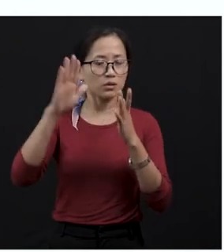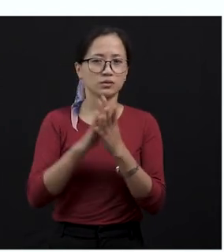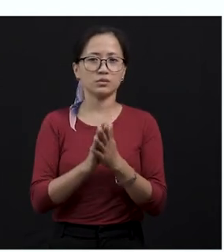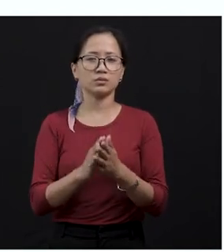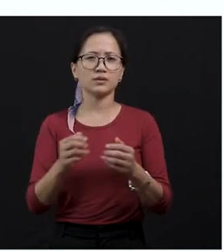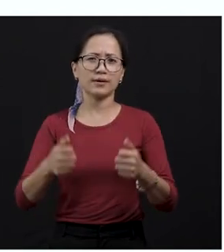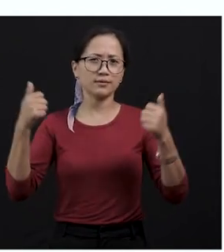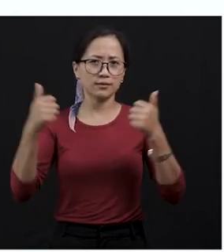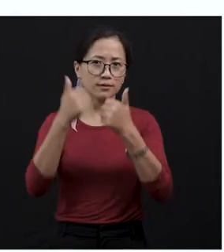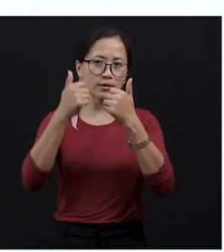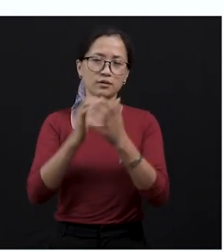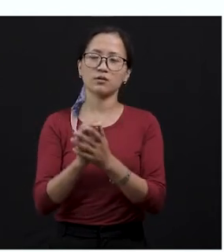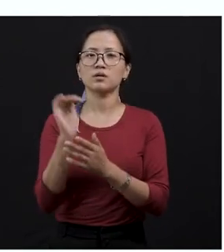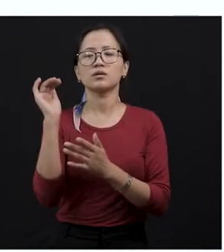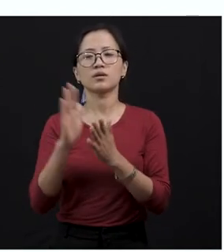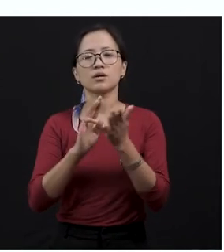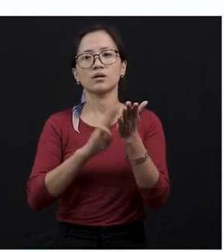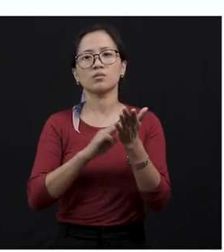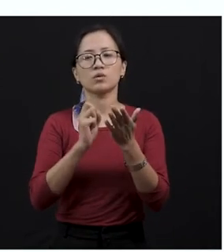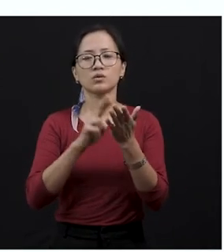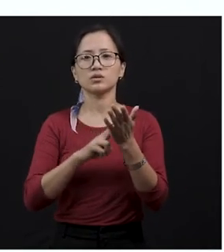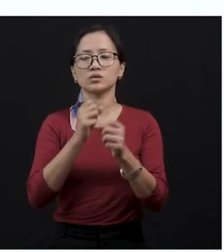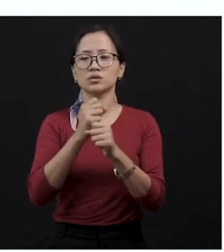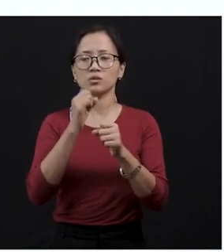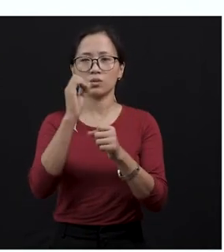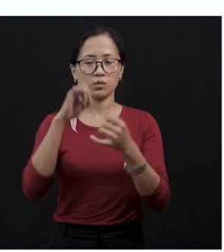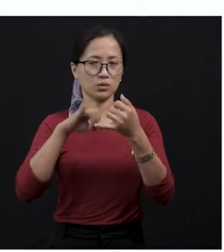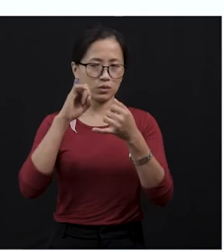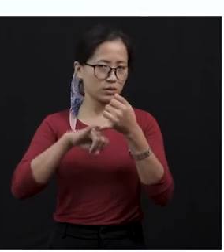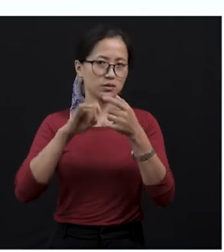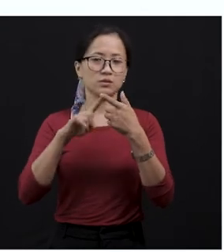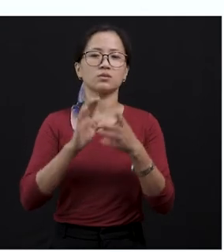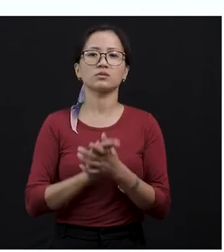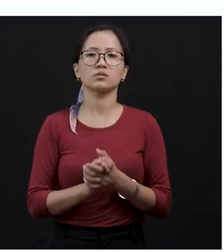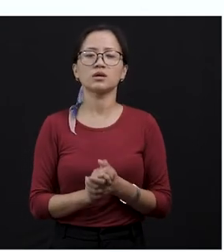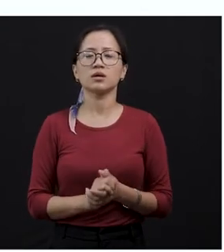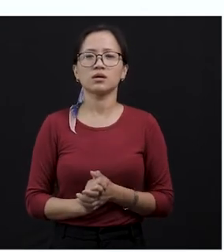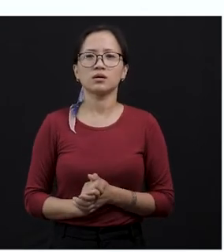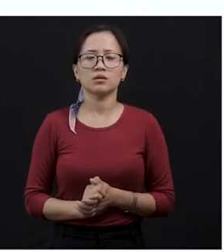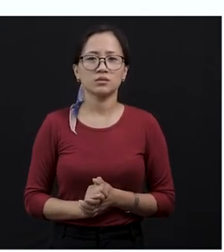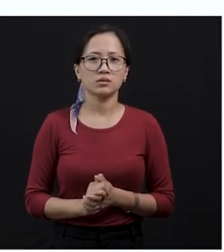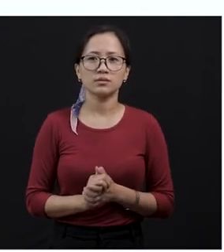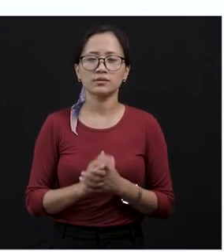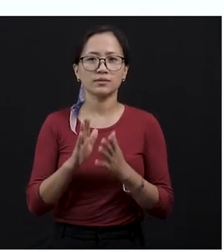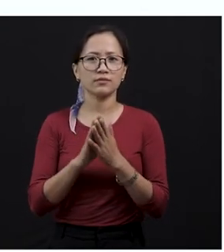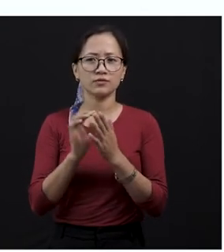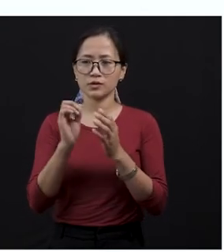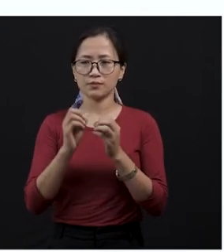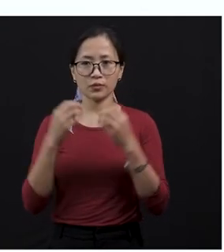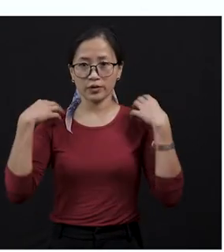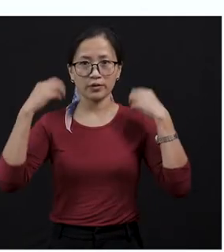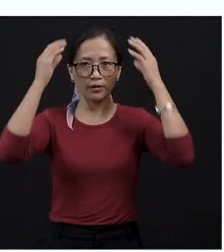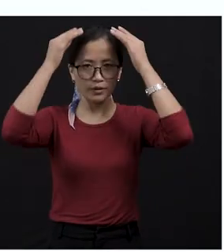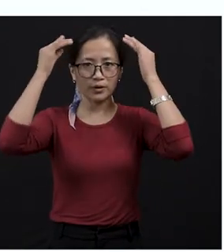also, the mongoose had also bushed up its tail. It is not just staying silently, but all the hairs of